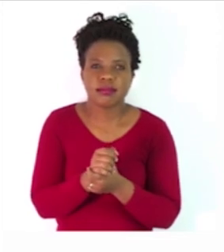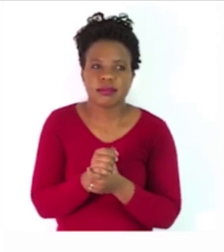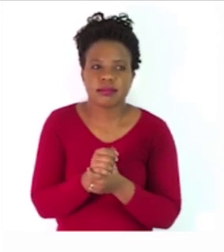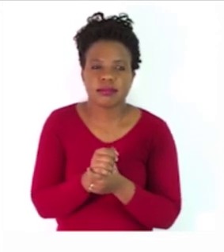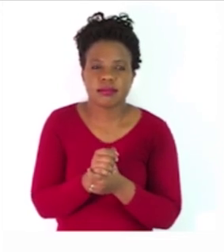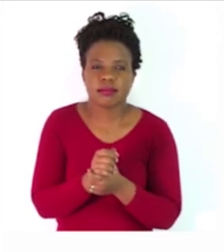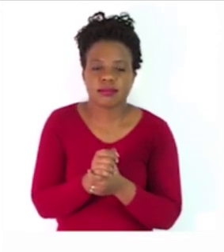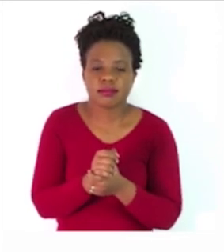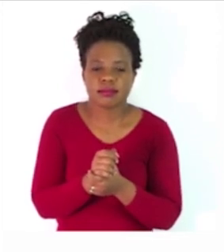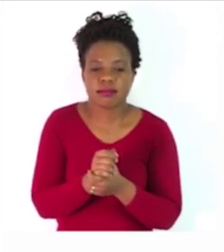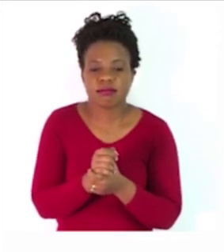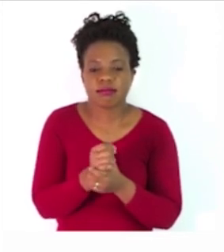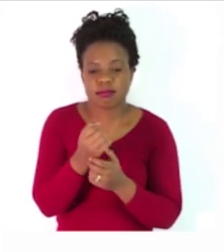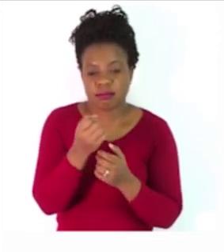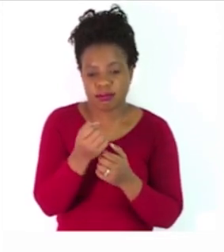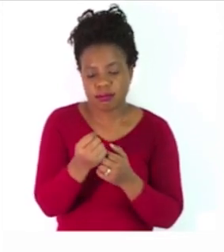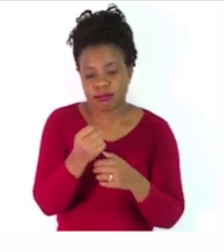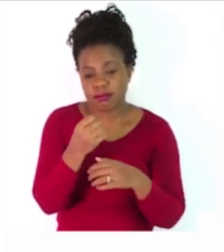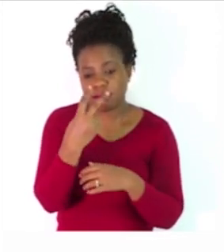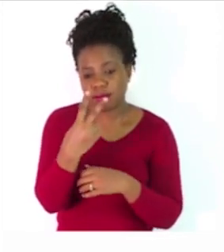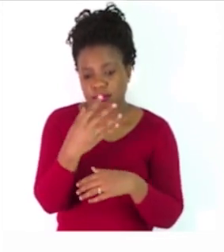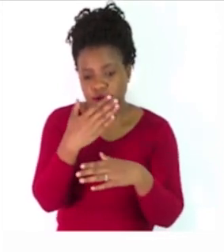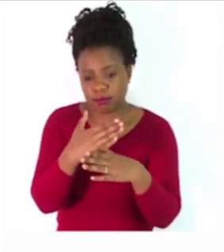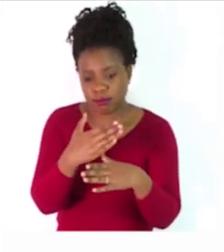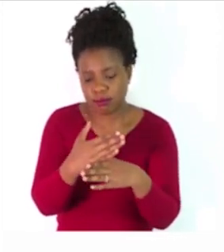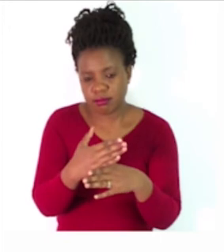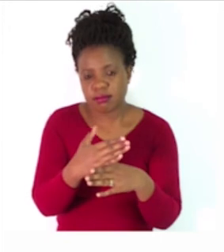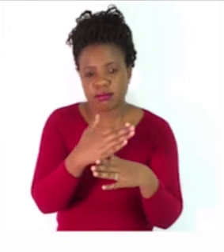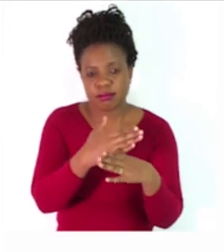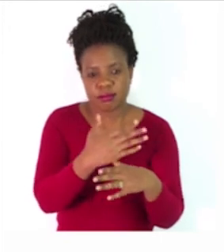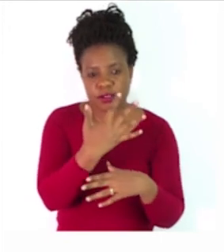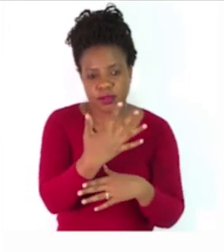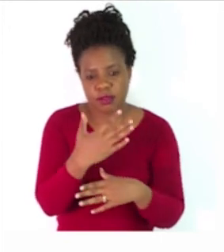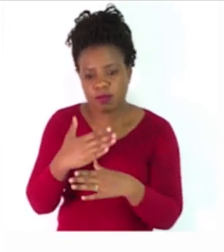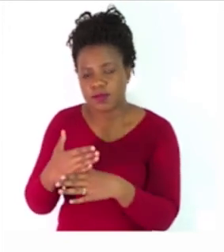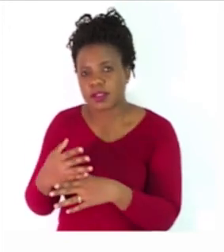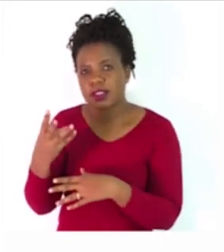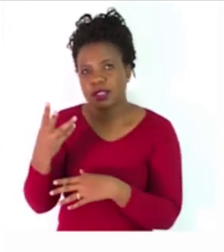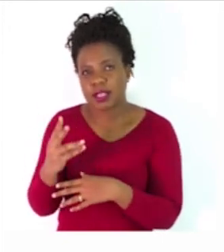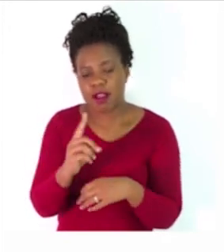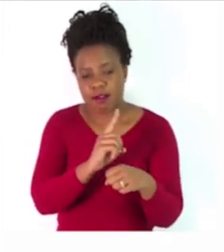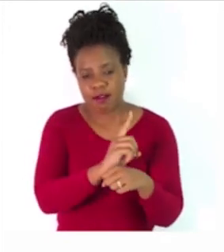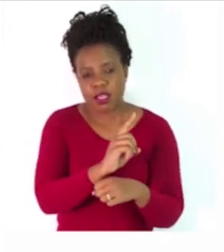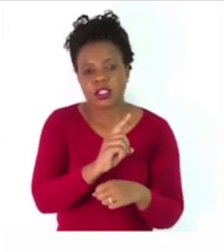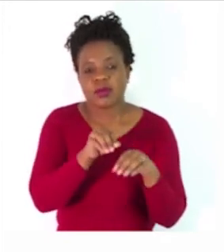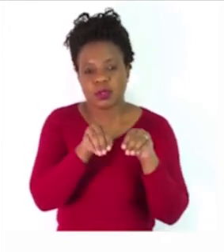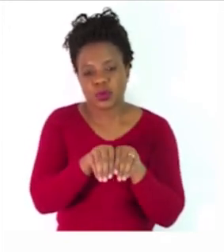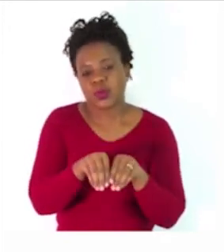Page six has two activities, which is five and six. Now, let us begin with activity five.